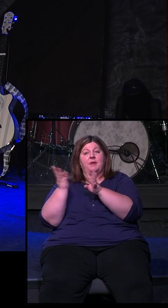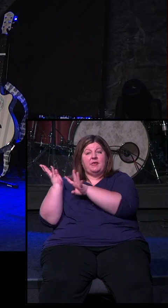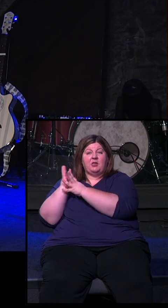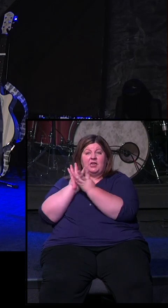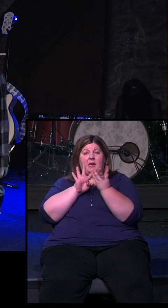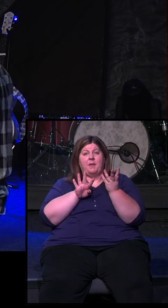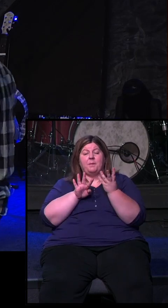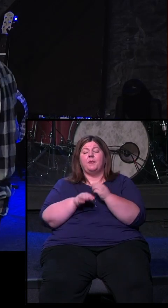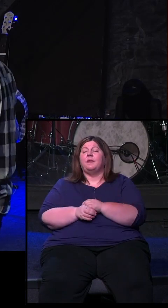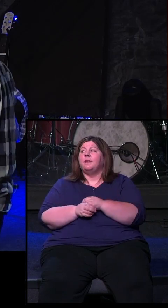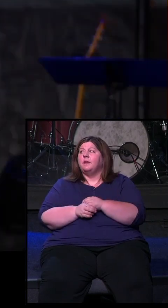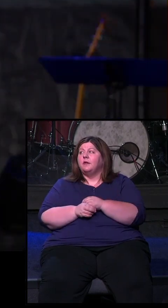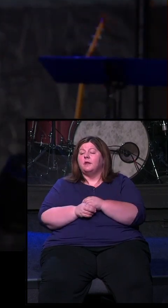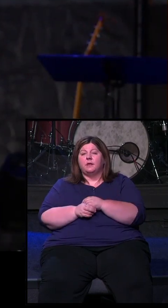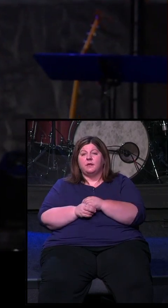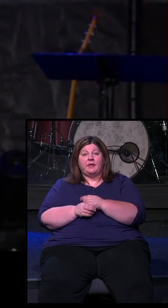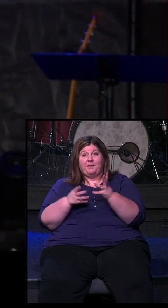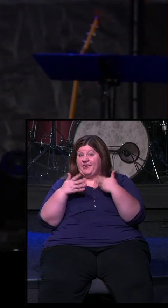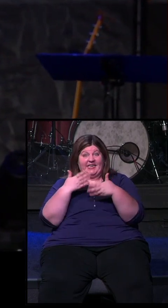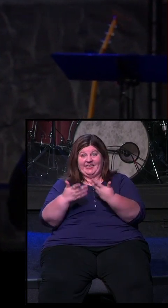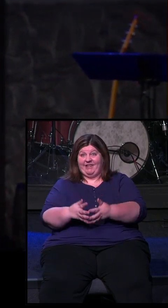and we're going to get this ball rolling.